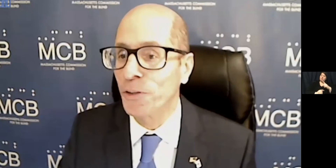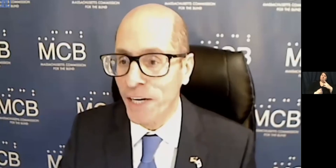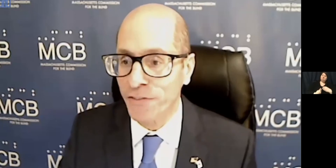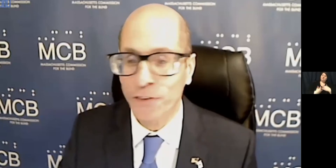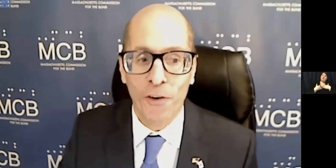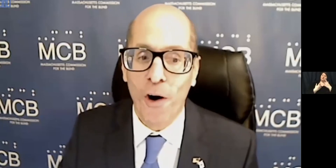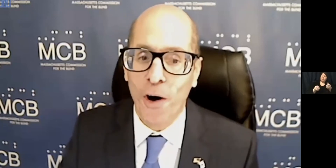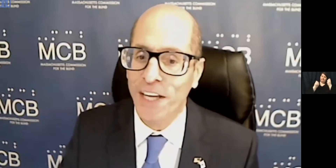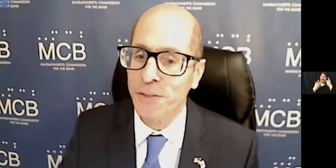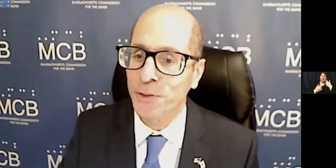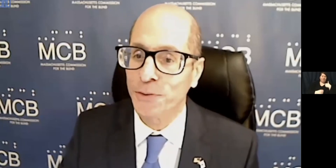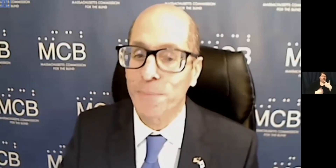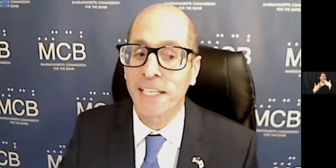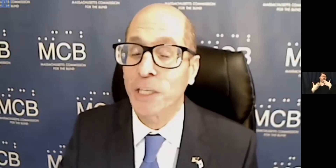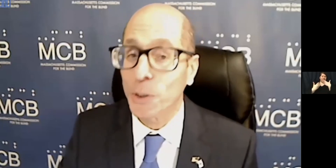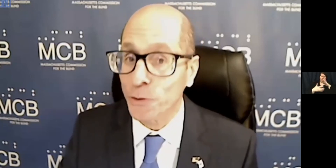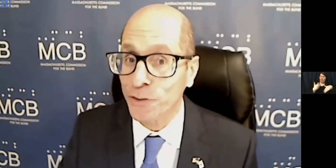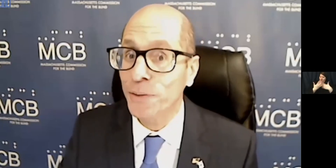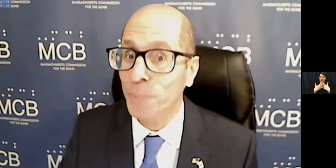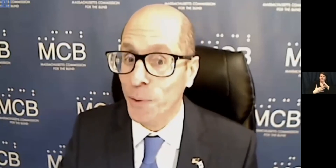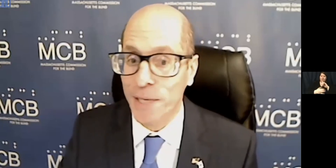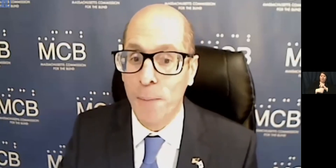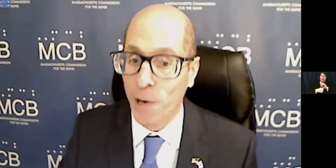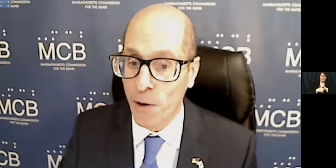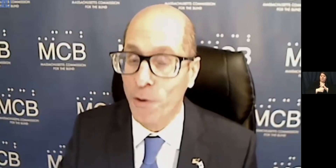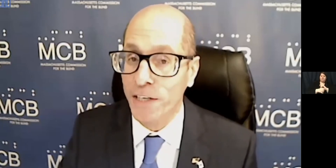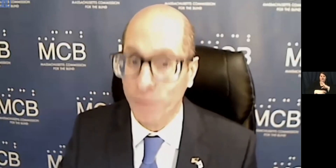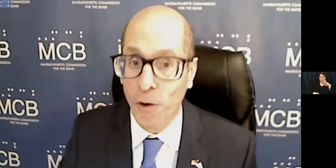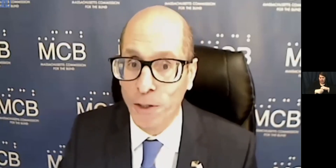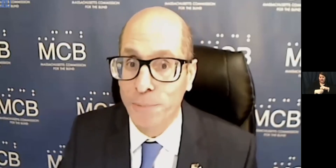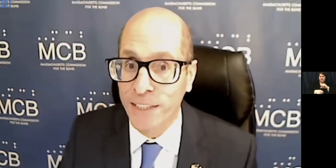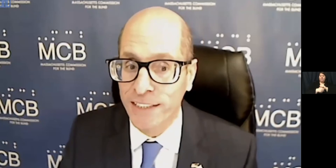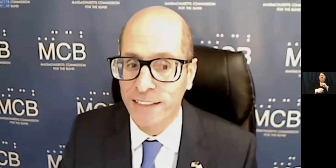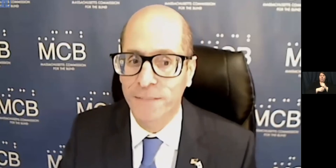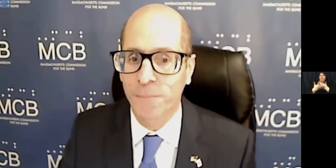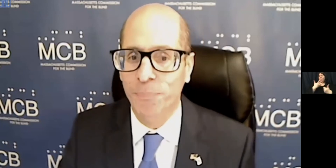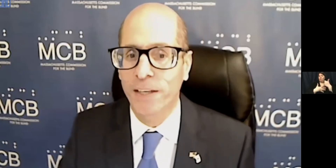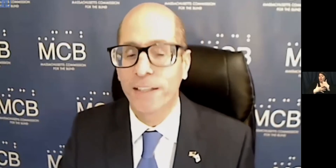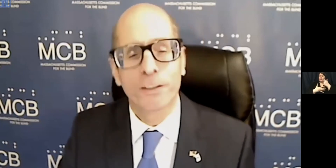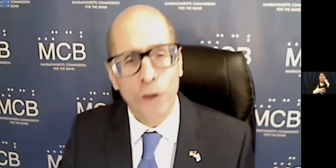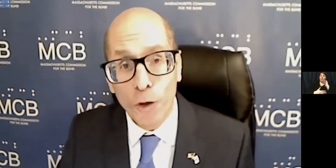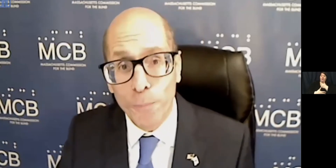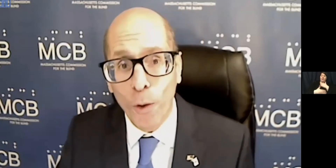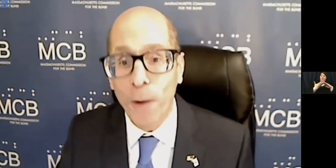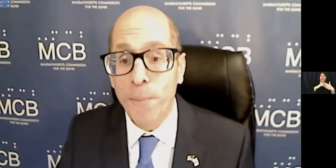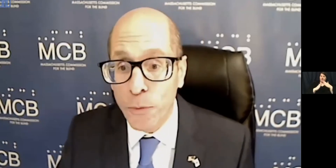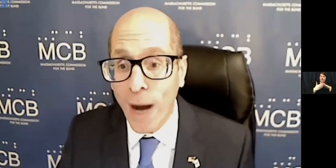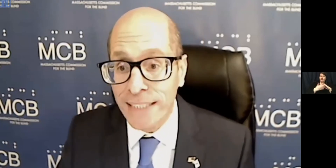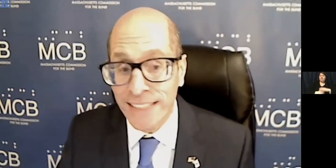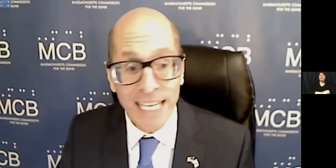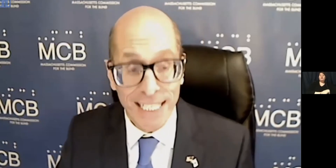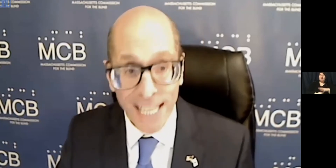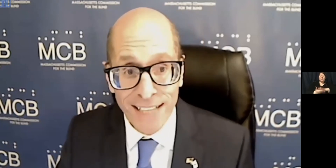many, and we're grateful for all that you do to make inclusive employment a priority for our community. To learn